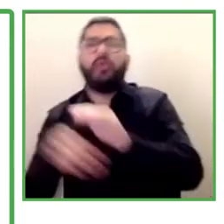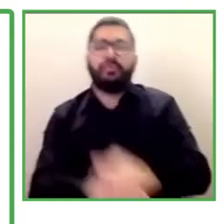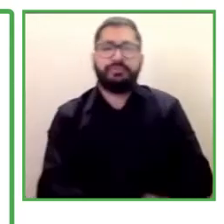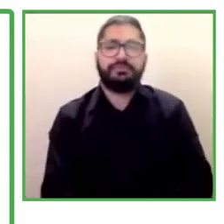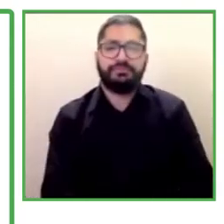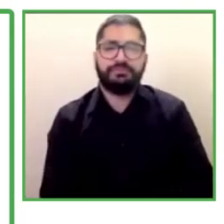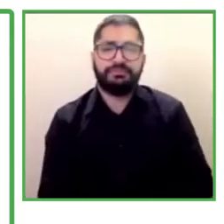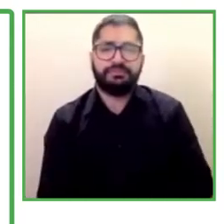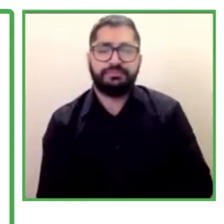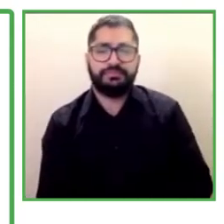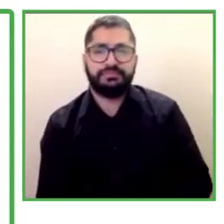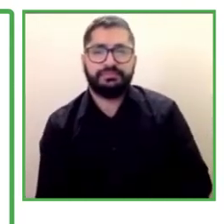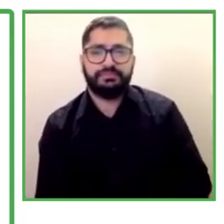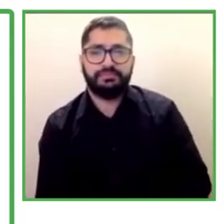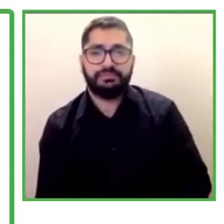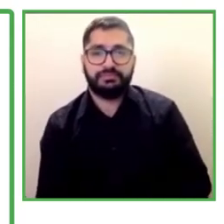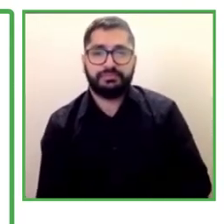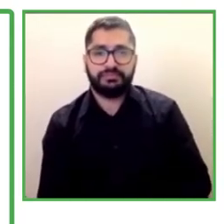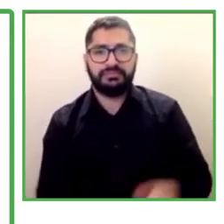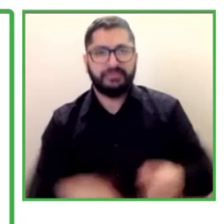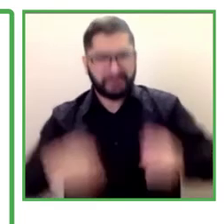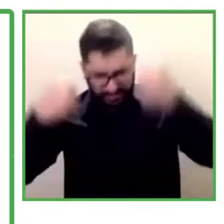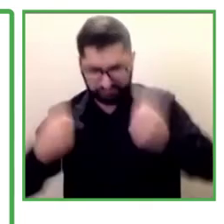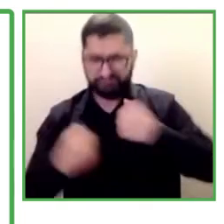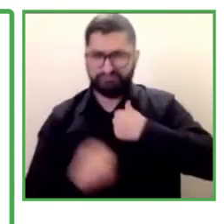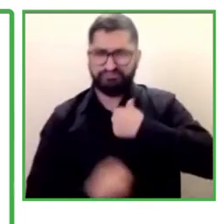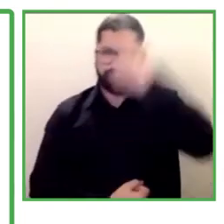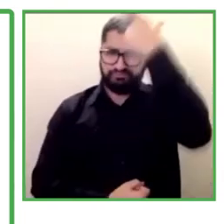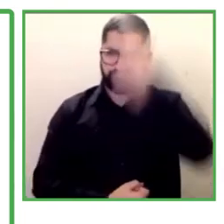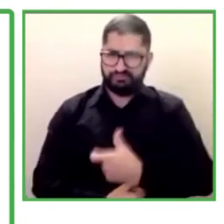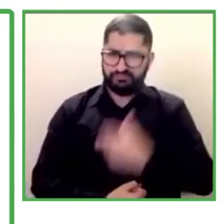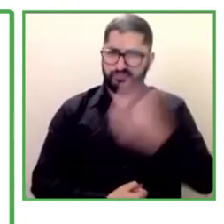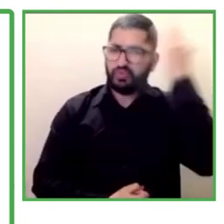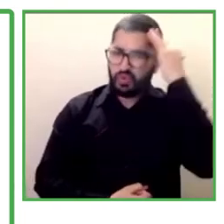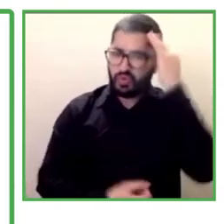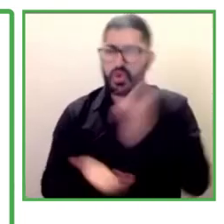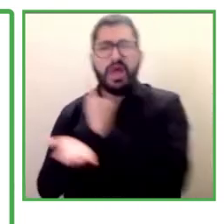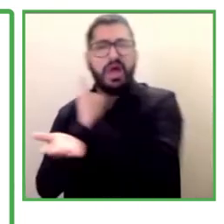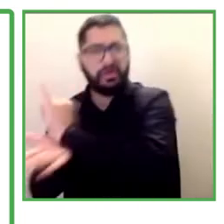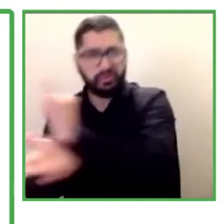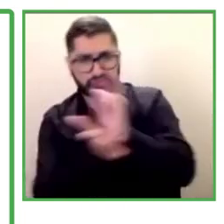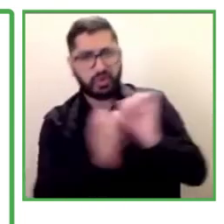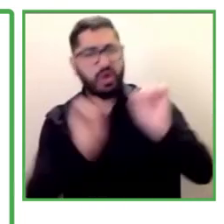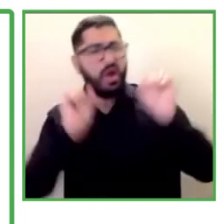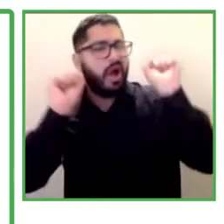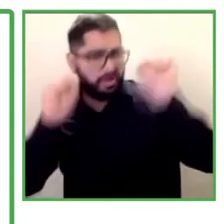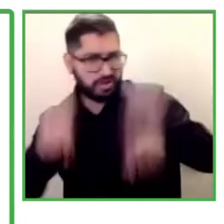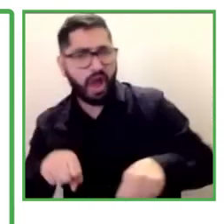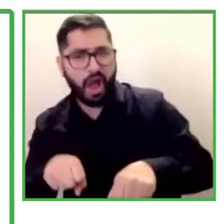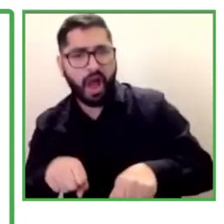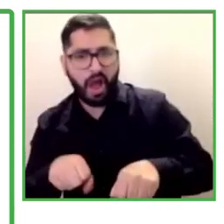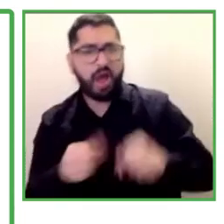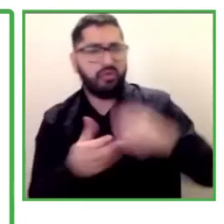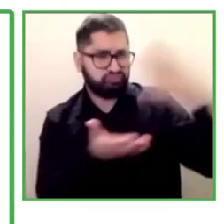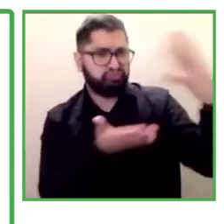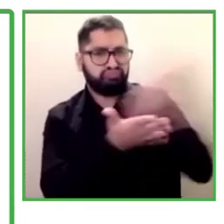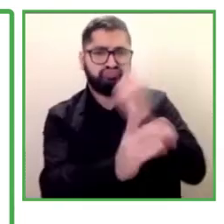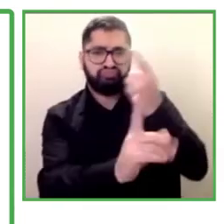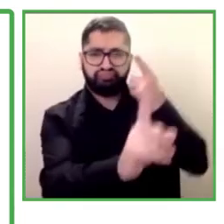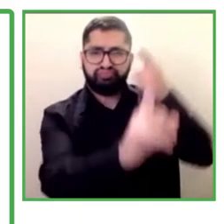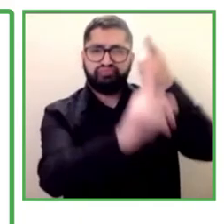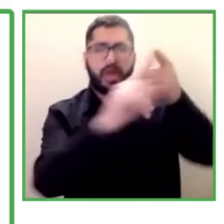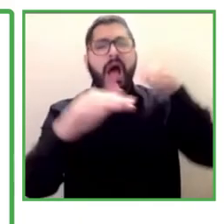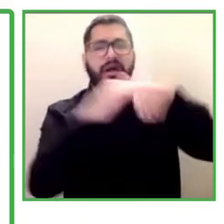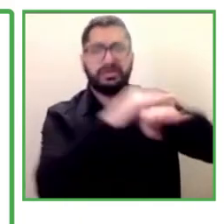So we leave these skills installed so that these entities can achieve the access and